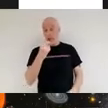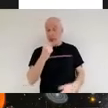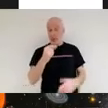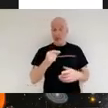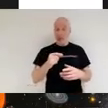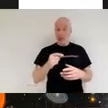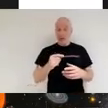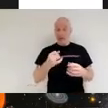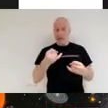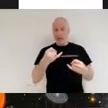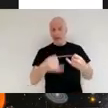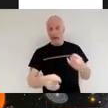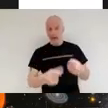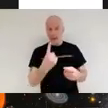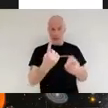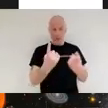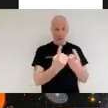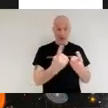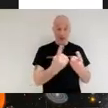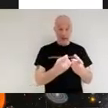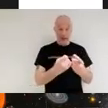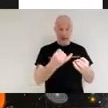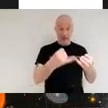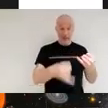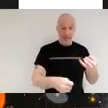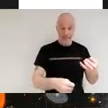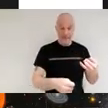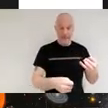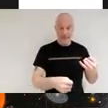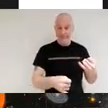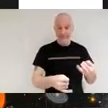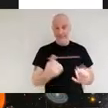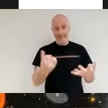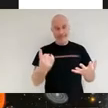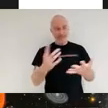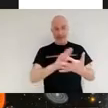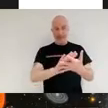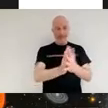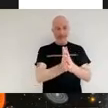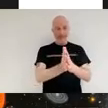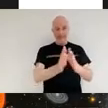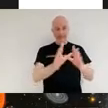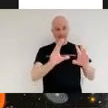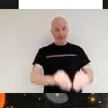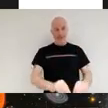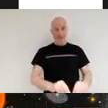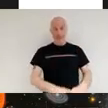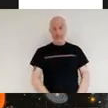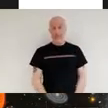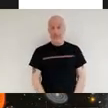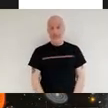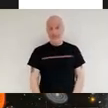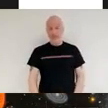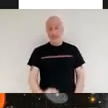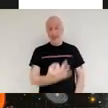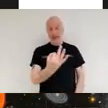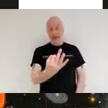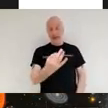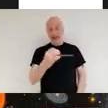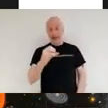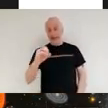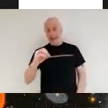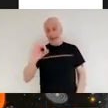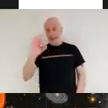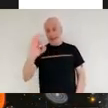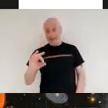if something goes wrong then that's the mission scrubbed eighty percent of these single point failures were